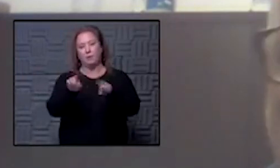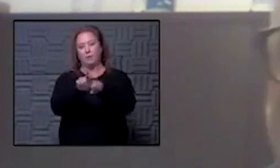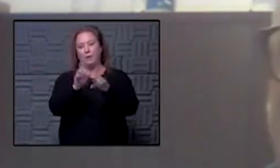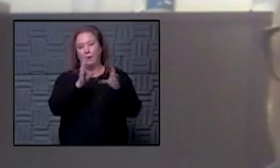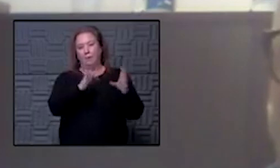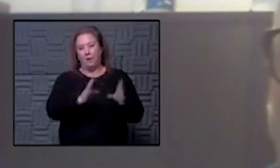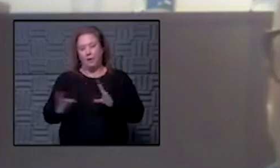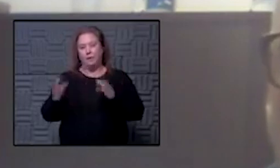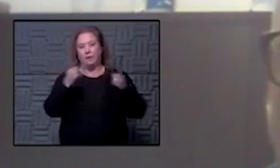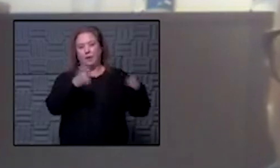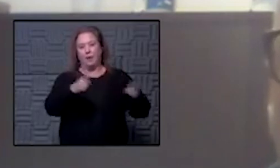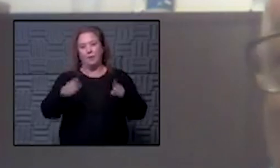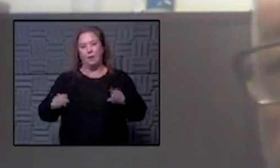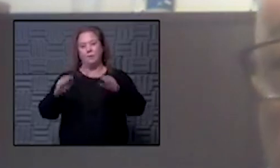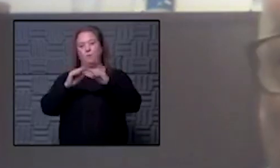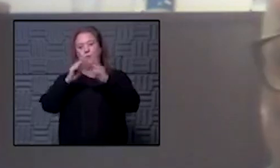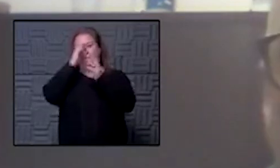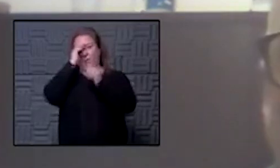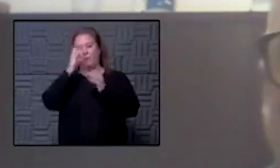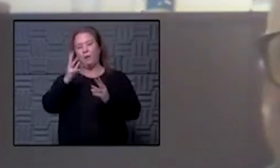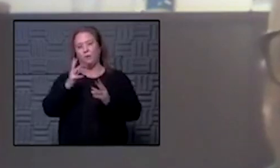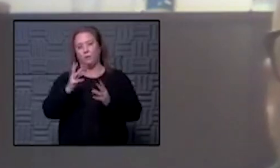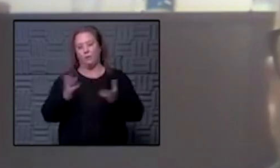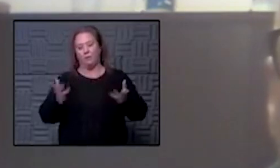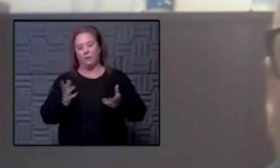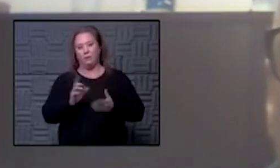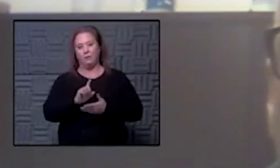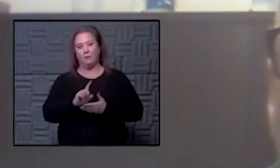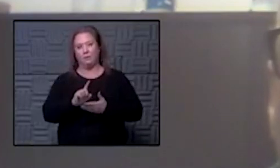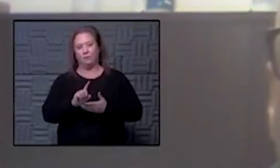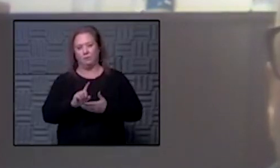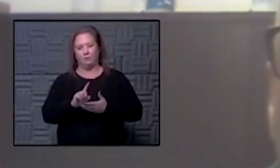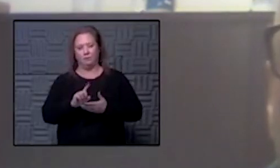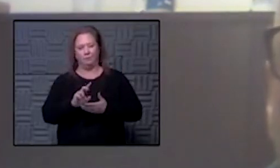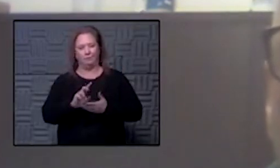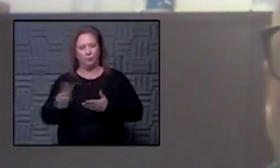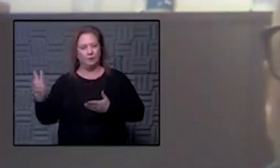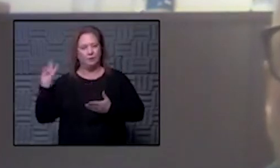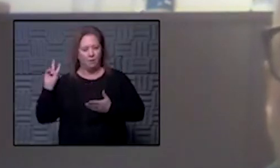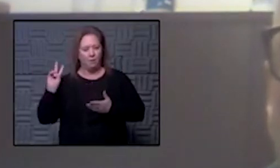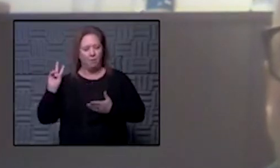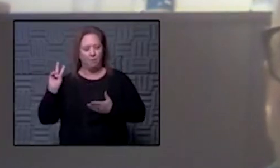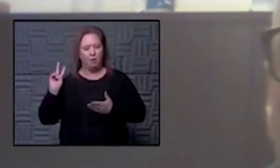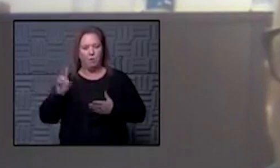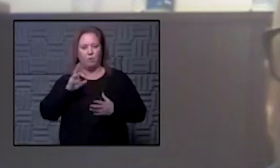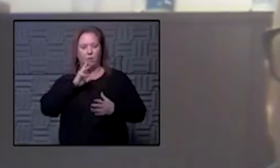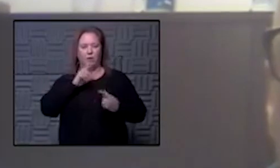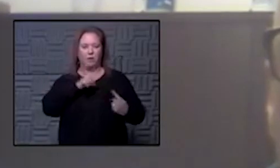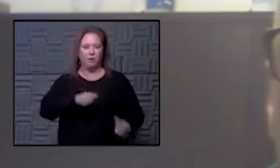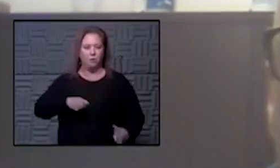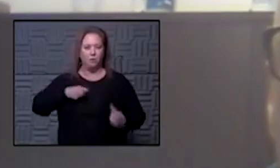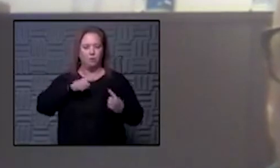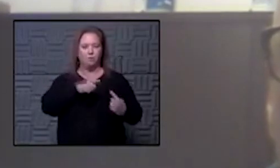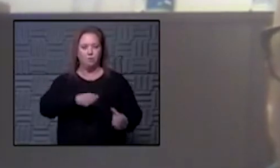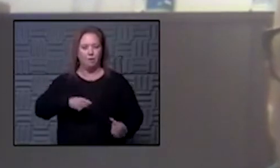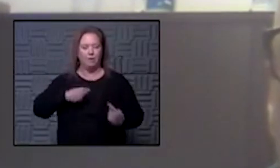forward we're beginning to get a few more details when I was here last time I talked about the fact that you know we were really struggling at times to be able to respond to